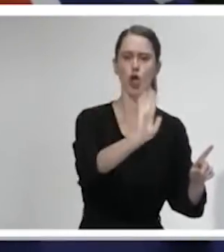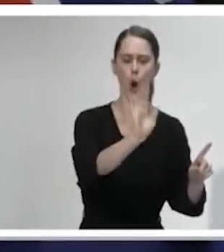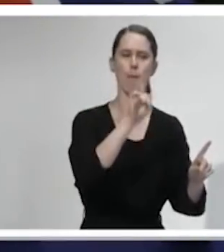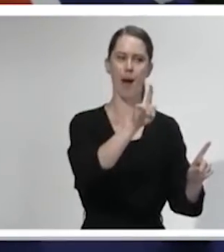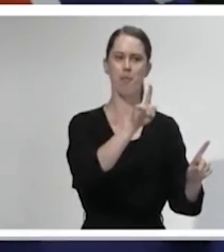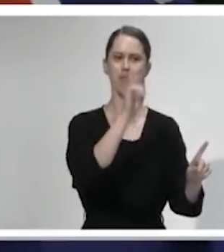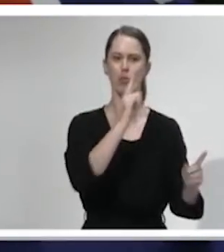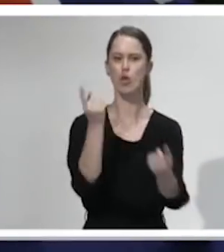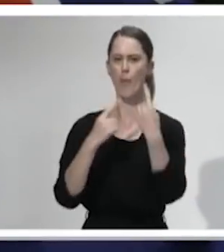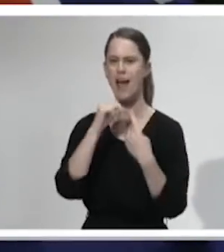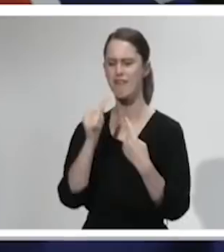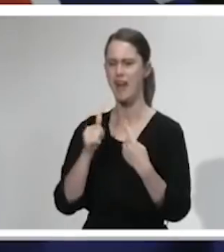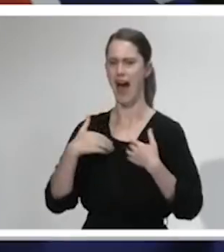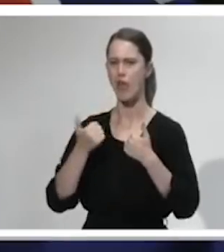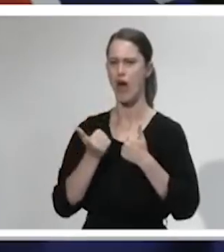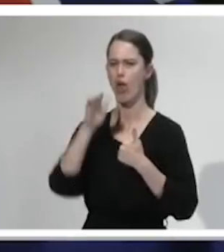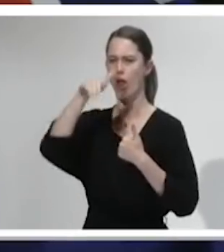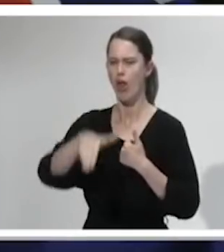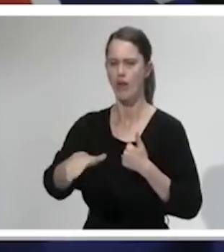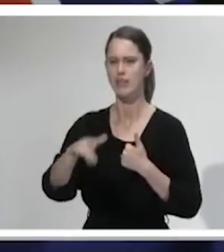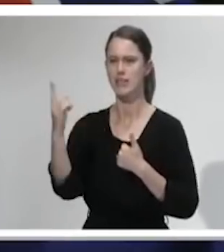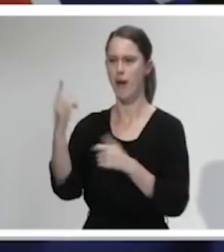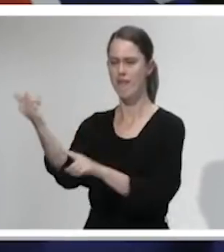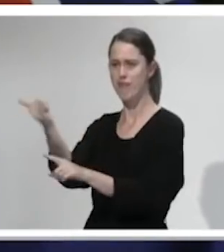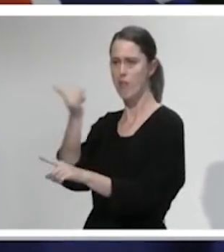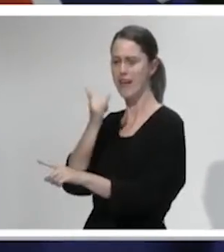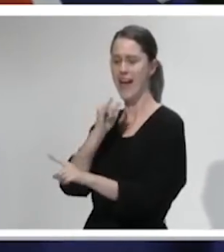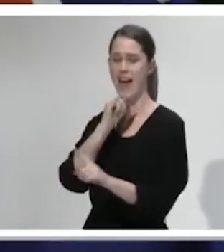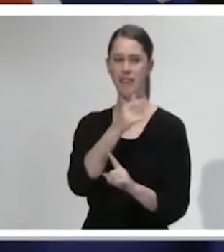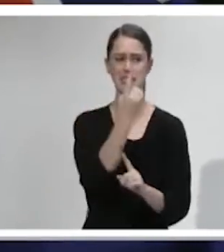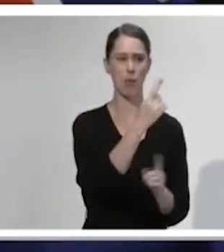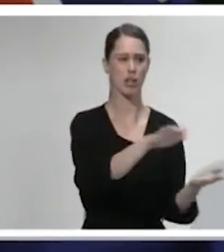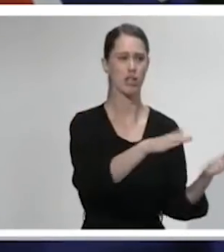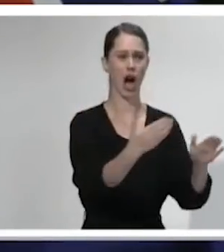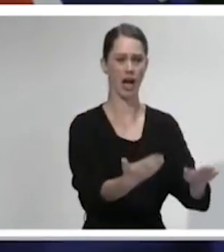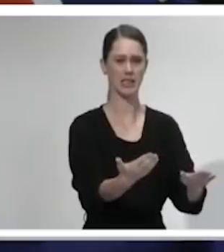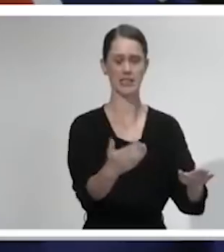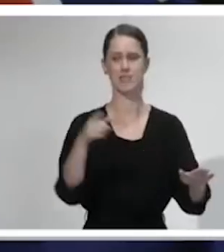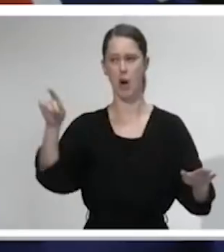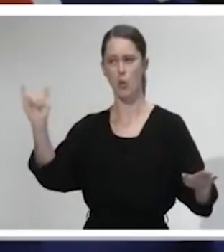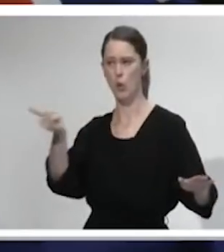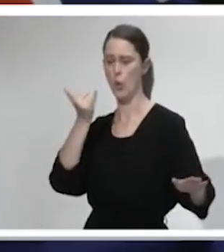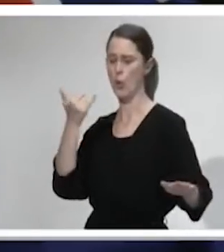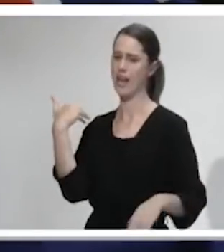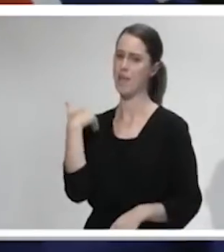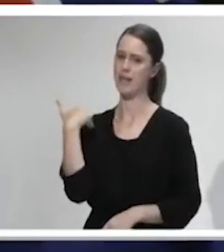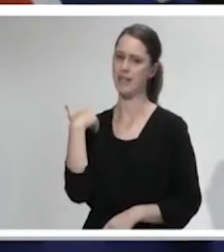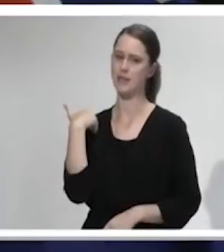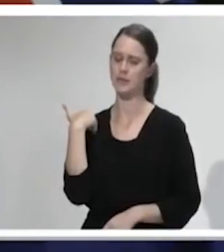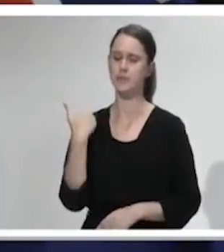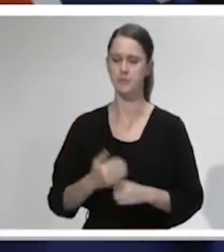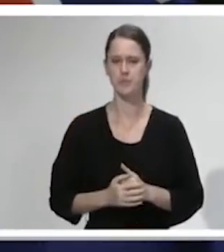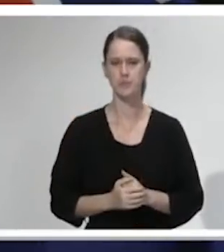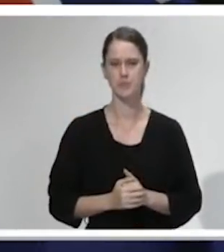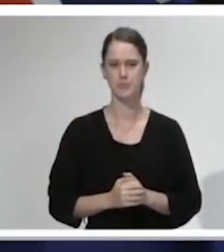status. And I still get a phone call for every individual person that we lose to COVID-19 in New